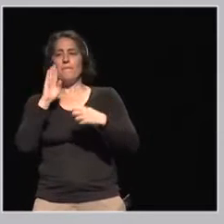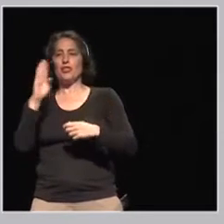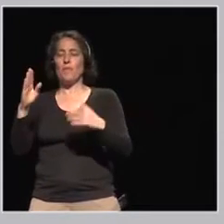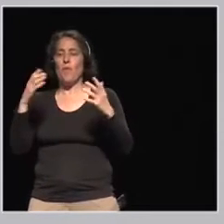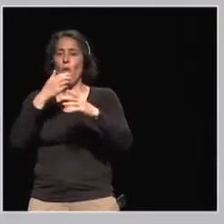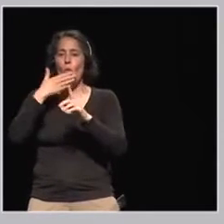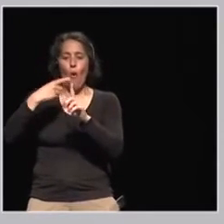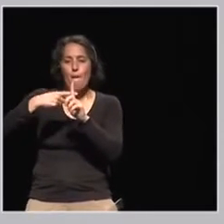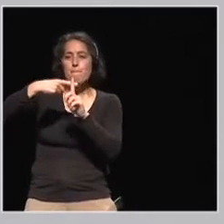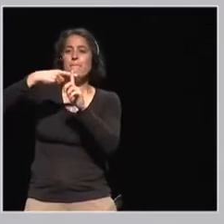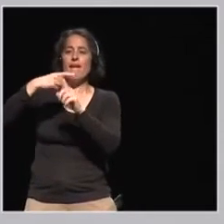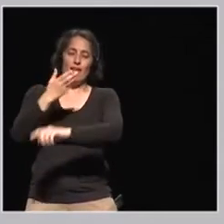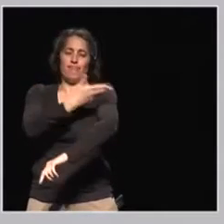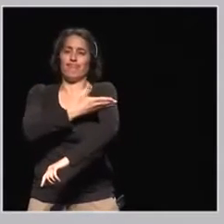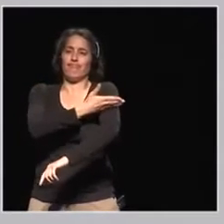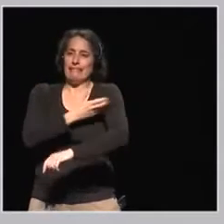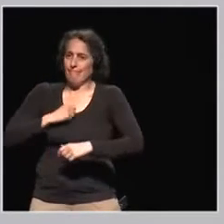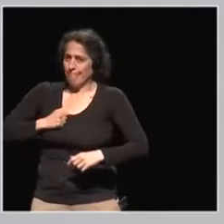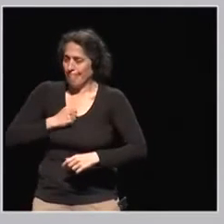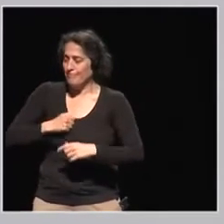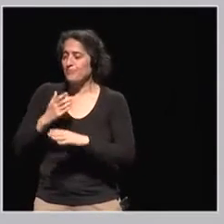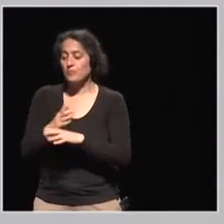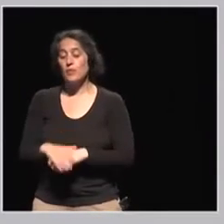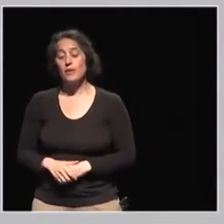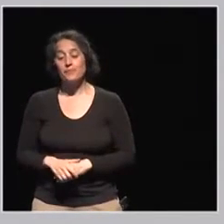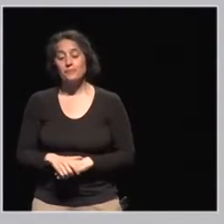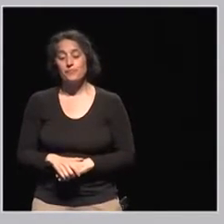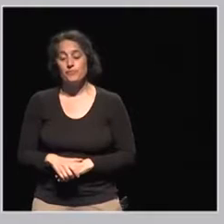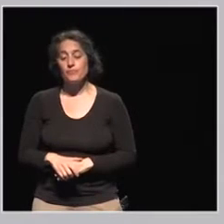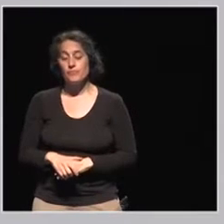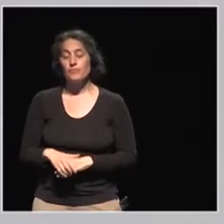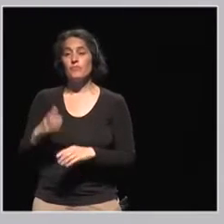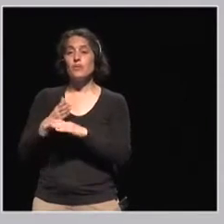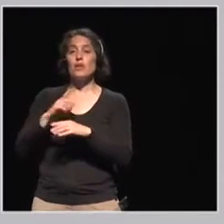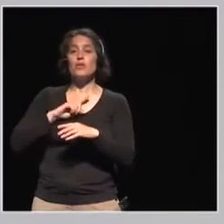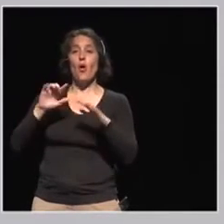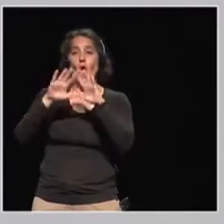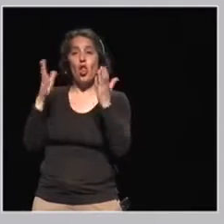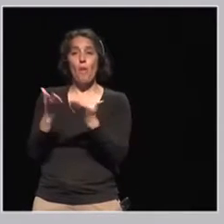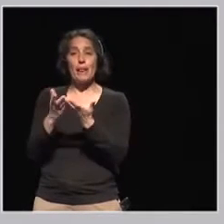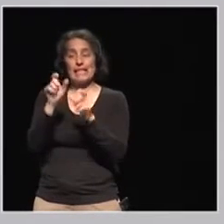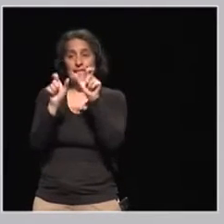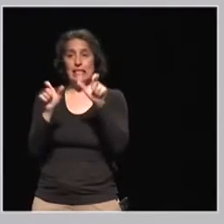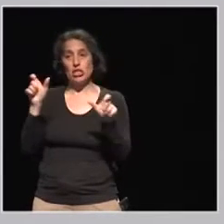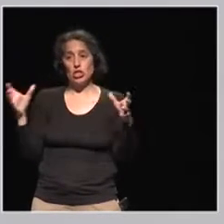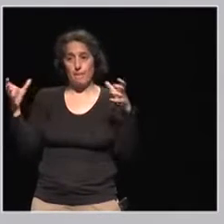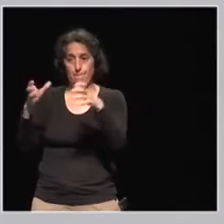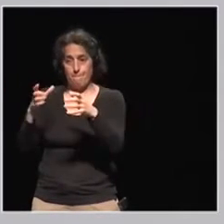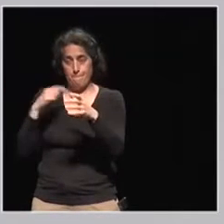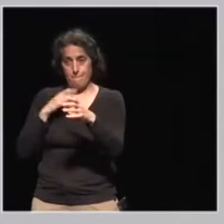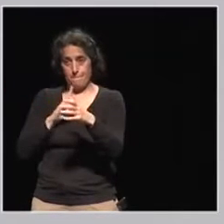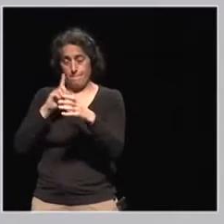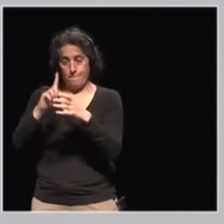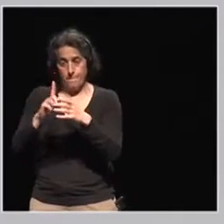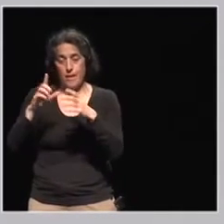session on global citizenship education, and there was a consensus that there is not one single definition.